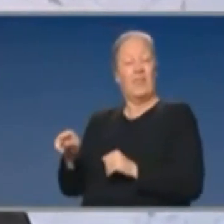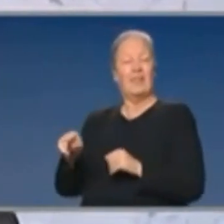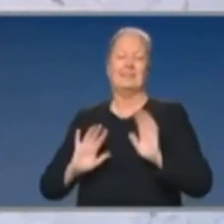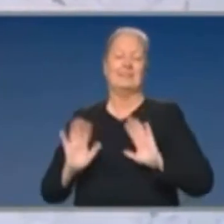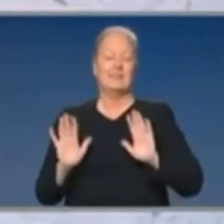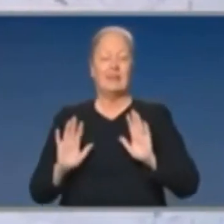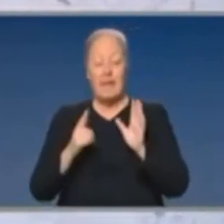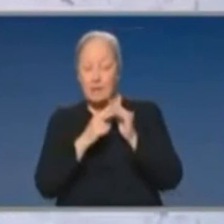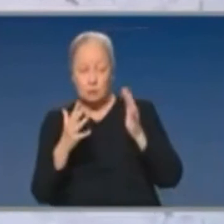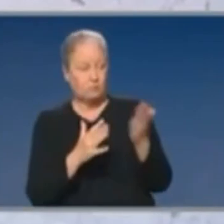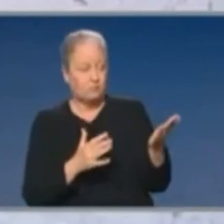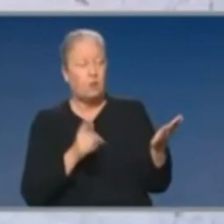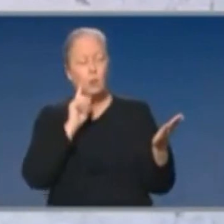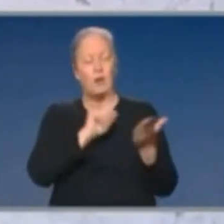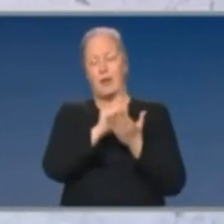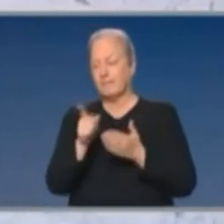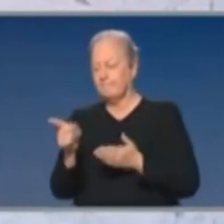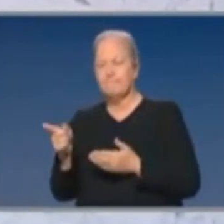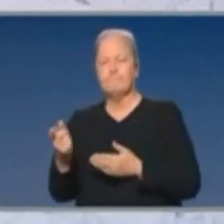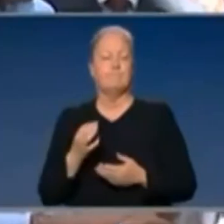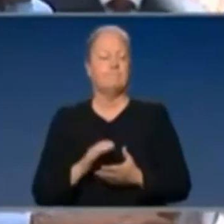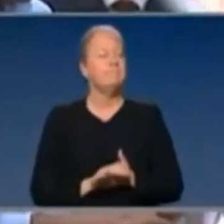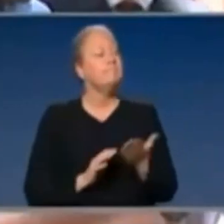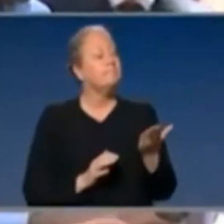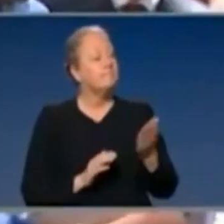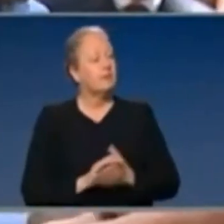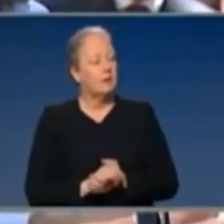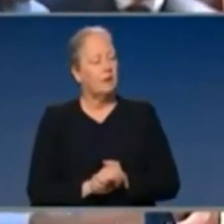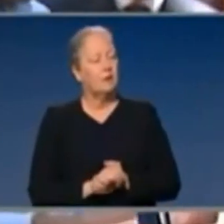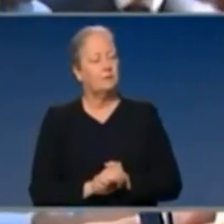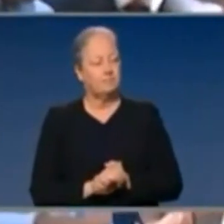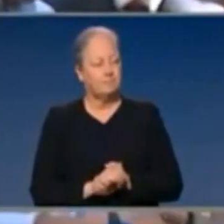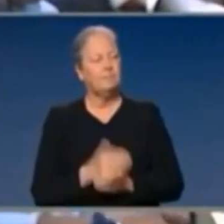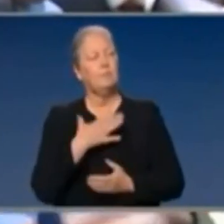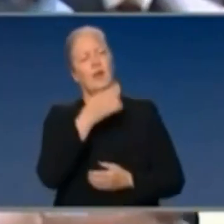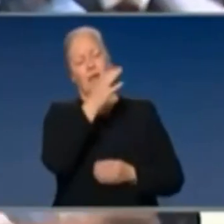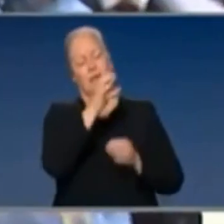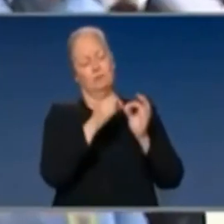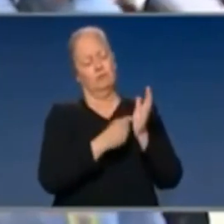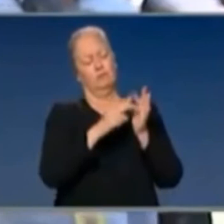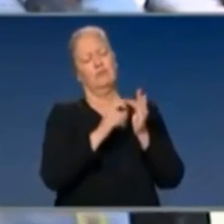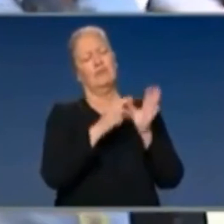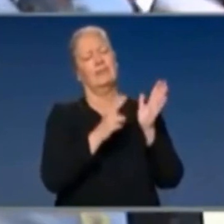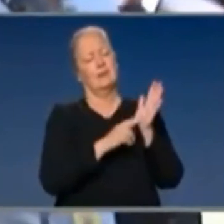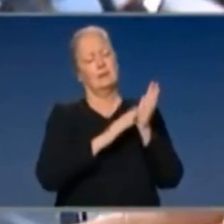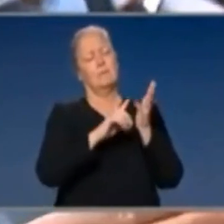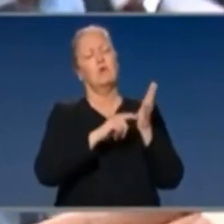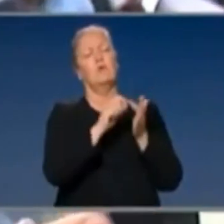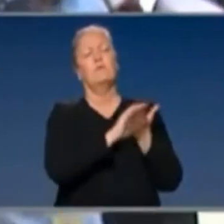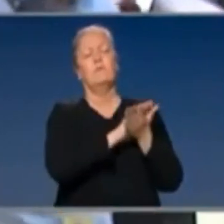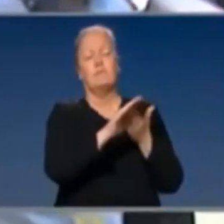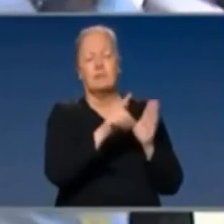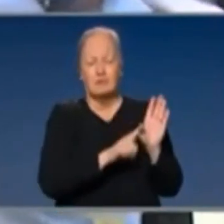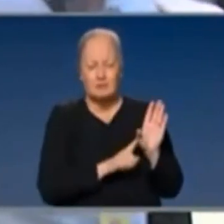Andrew, and then I'll come here. I want to direct my question to Brendan Murphy. One of the trigger points for the lifting of restrictions